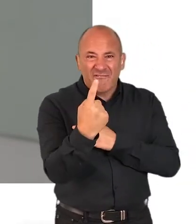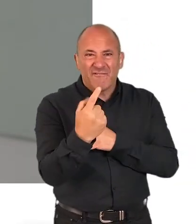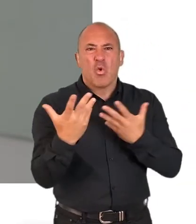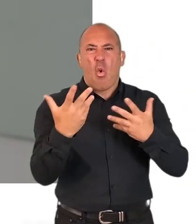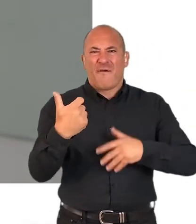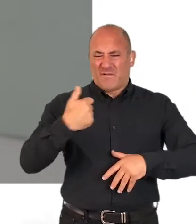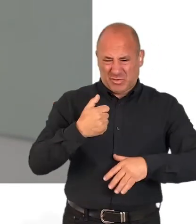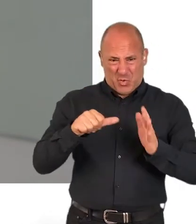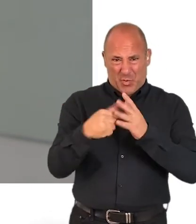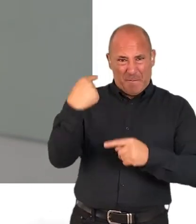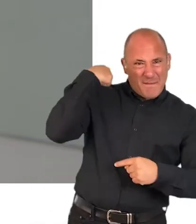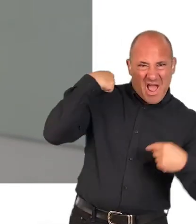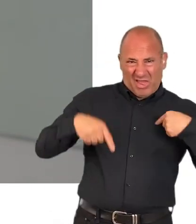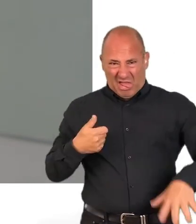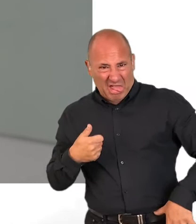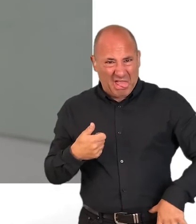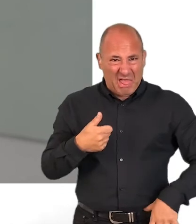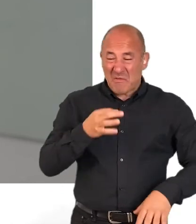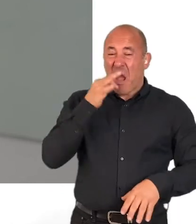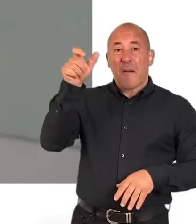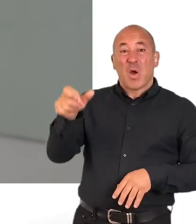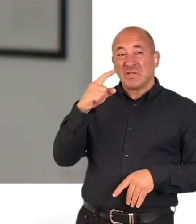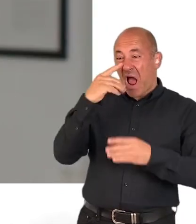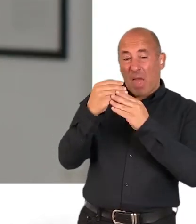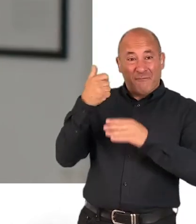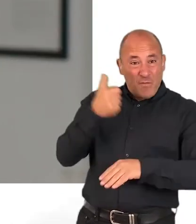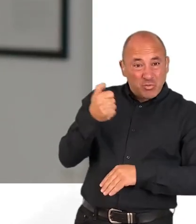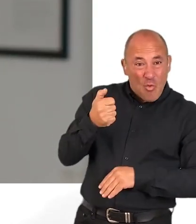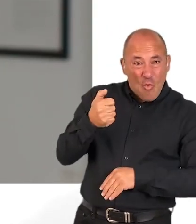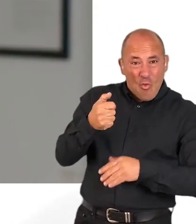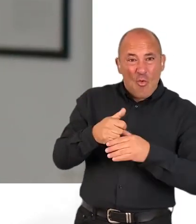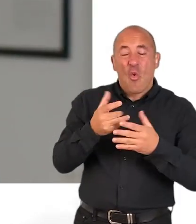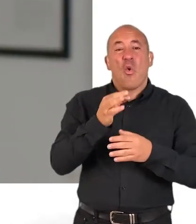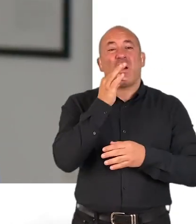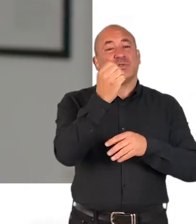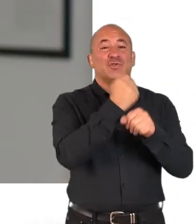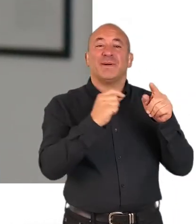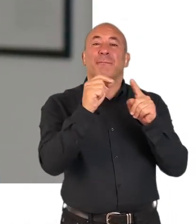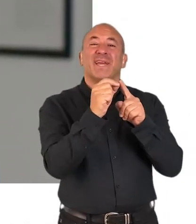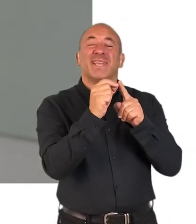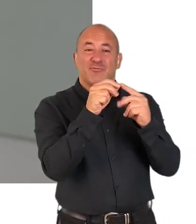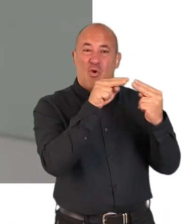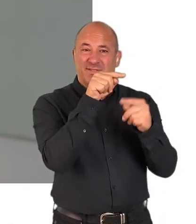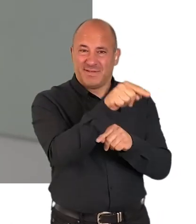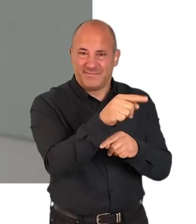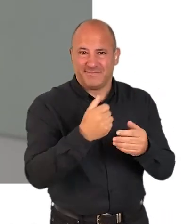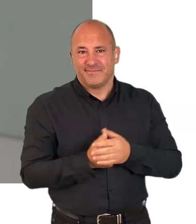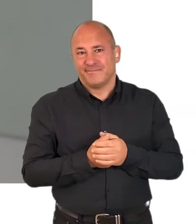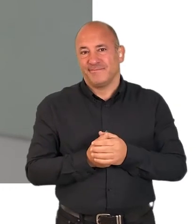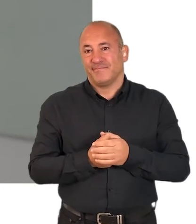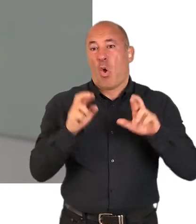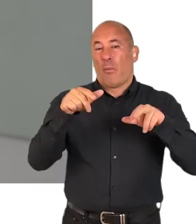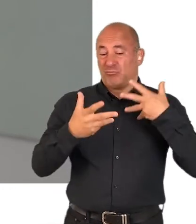area that needs photographing is in an inaccessible place, then you may want to ask someone you know to take the photo for you